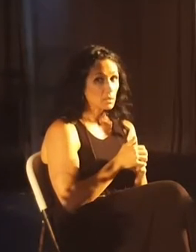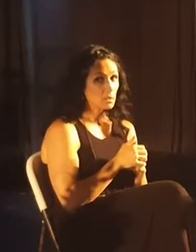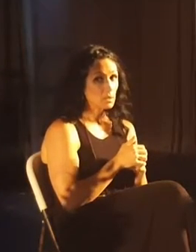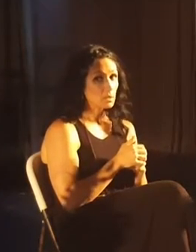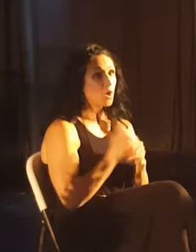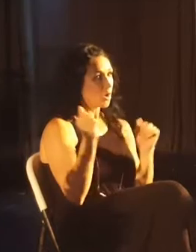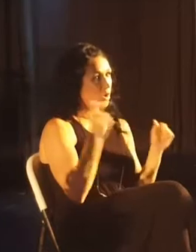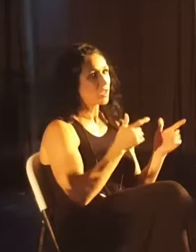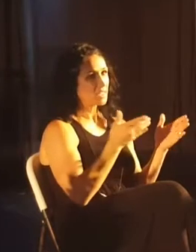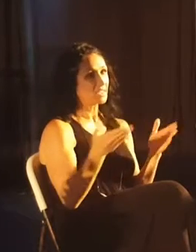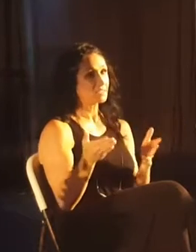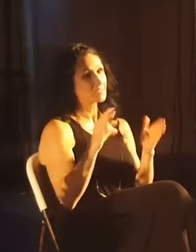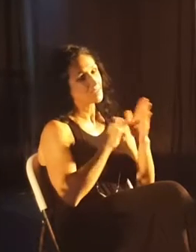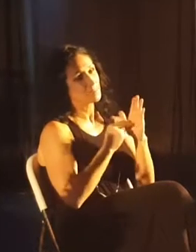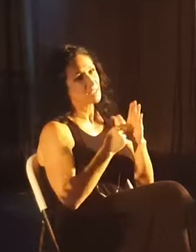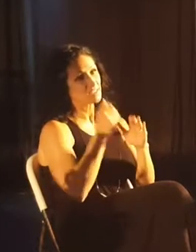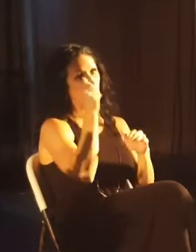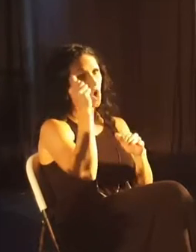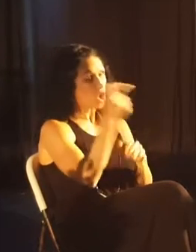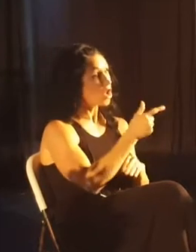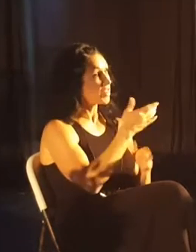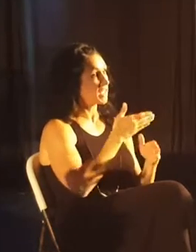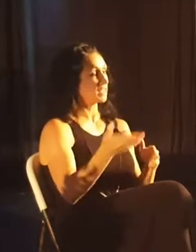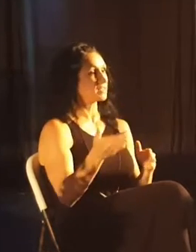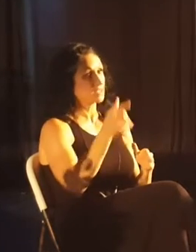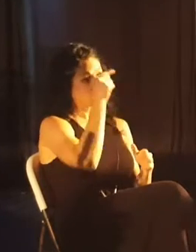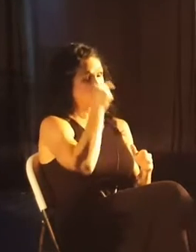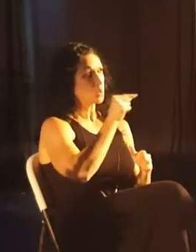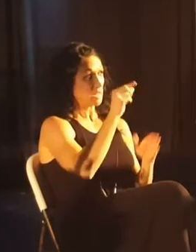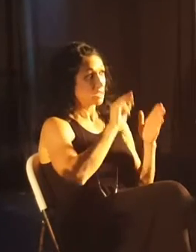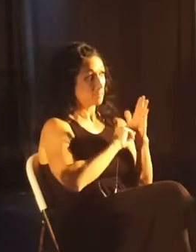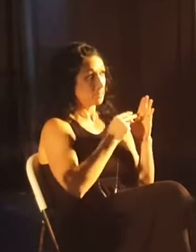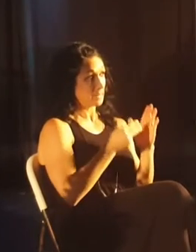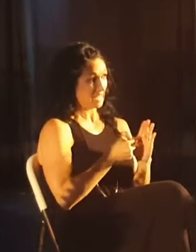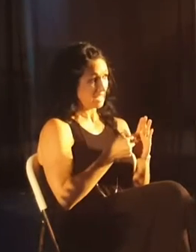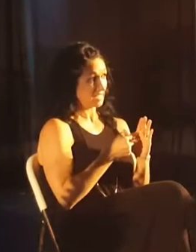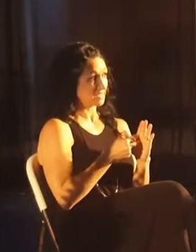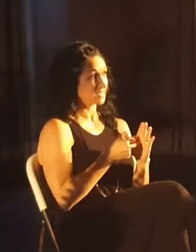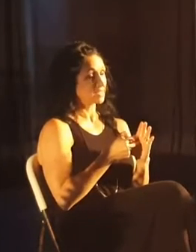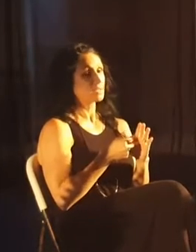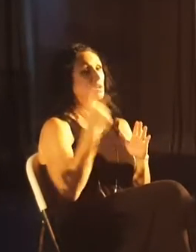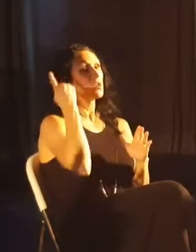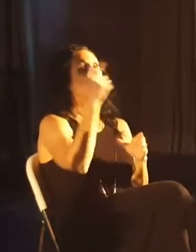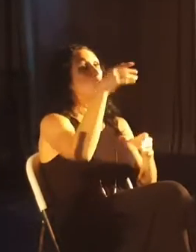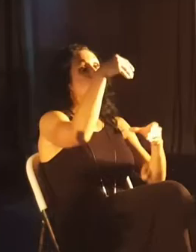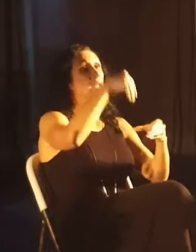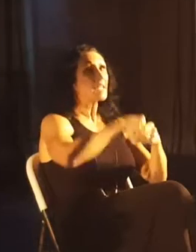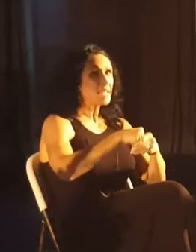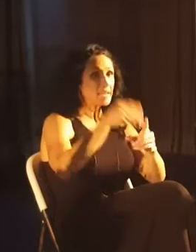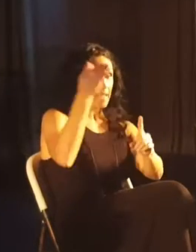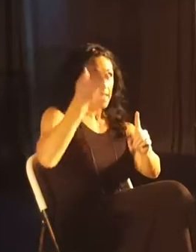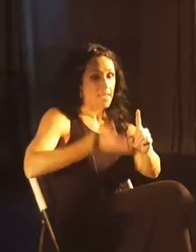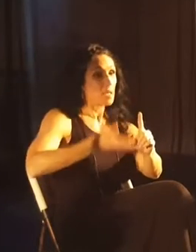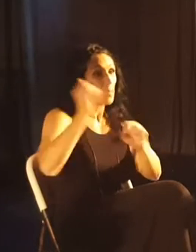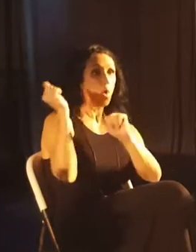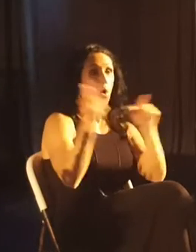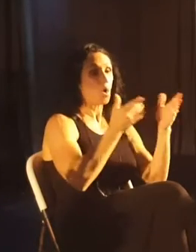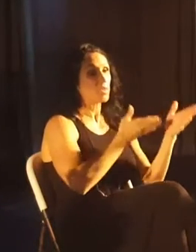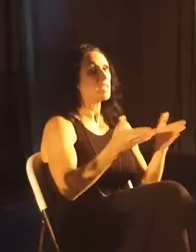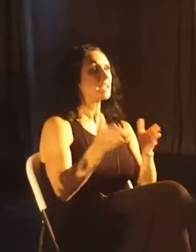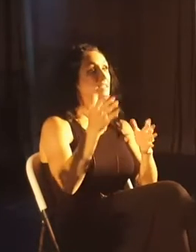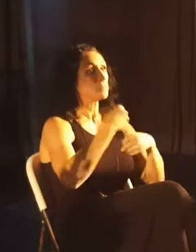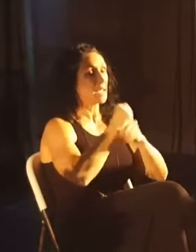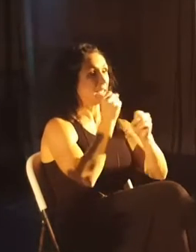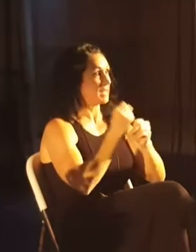All things. It means all things. That's what the Greek literally means. It means all things. For in him, all things were